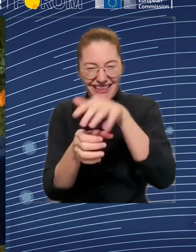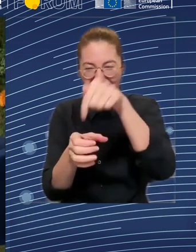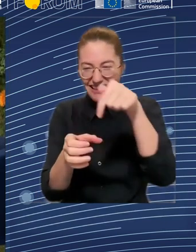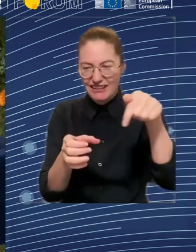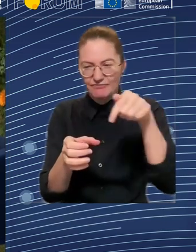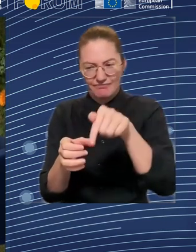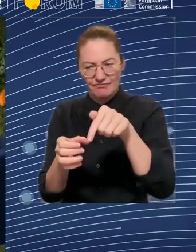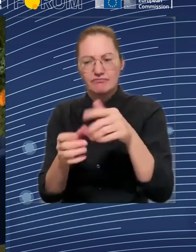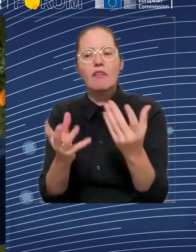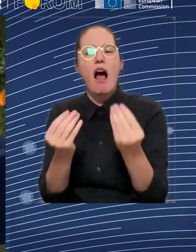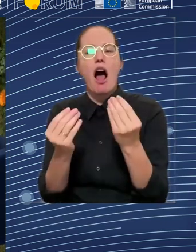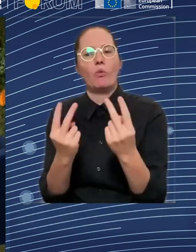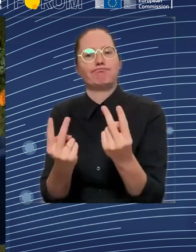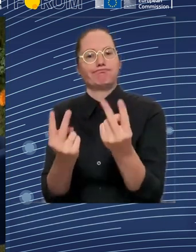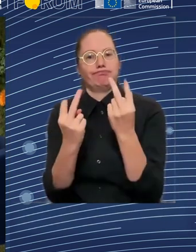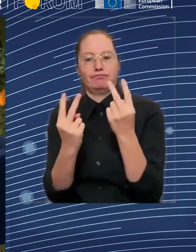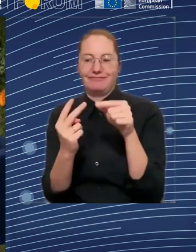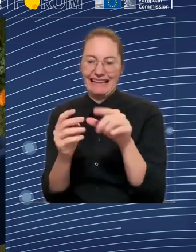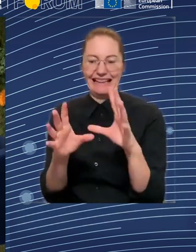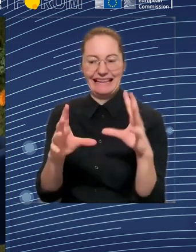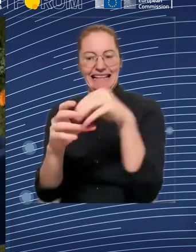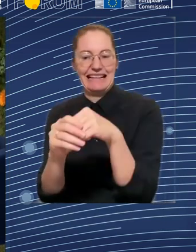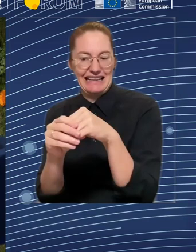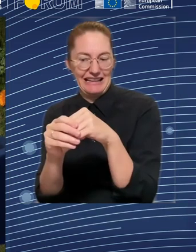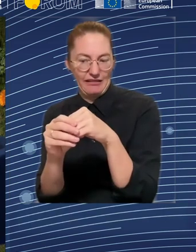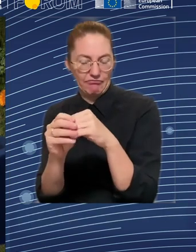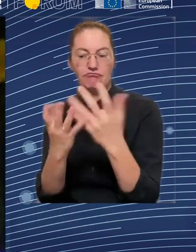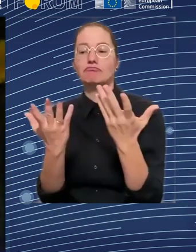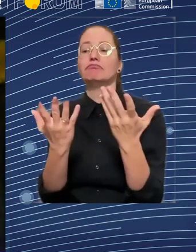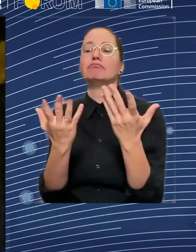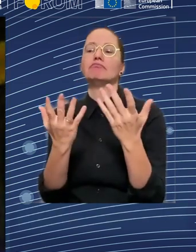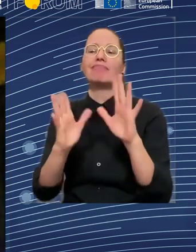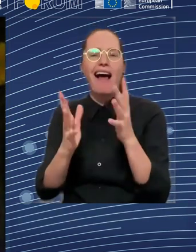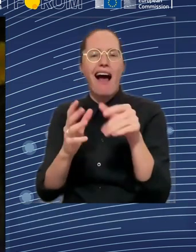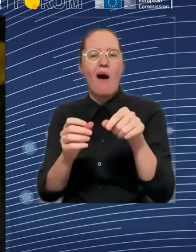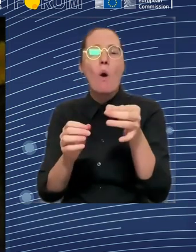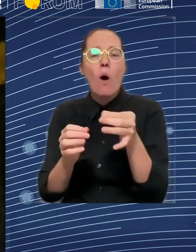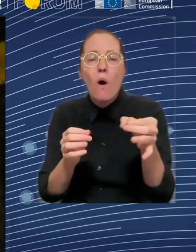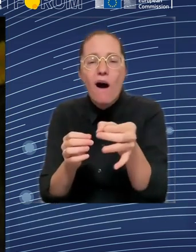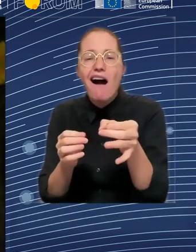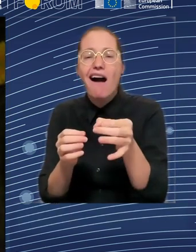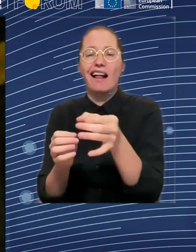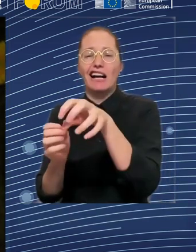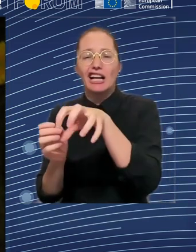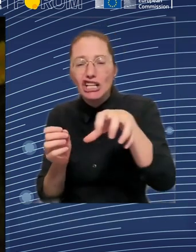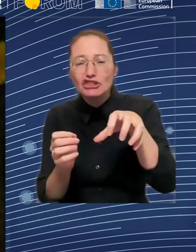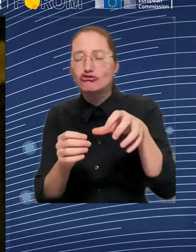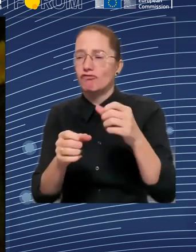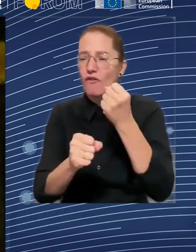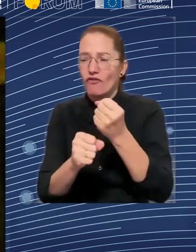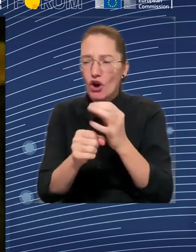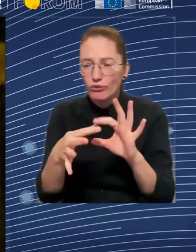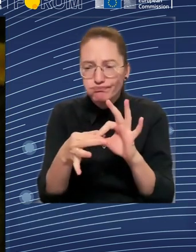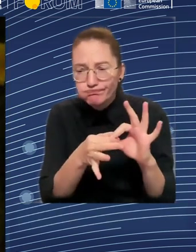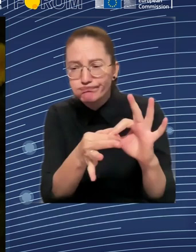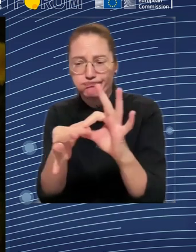in order to succeed in this twin transition, we have to work not only on local and regional level, but we also have to